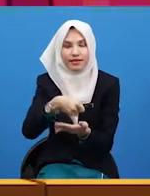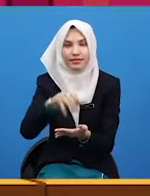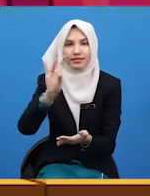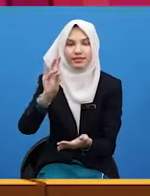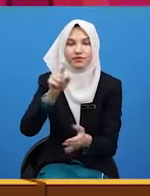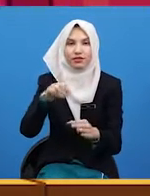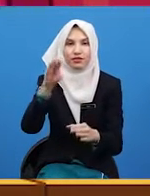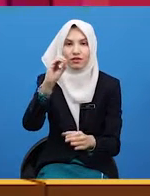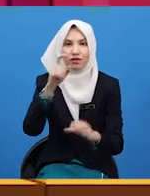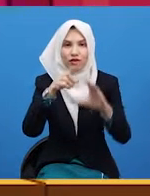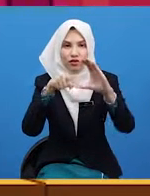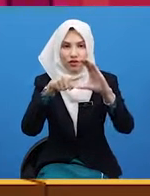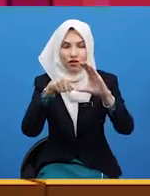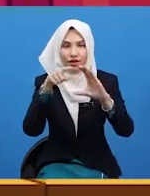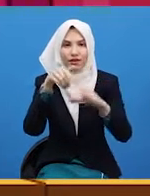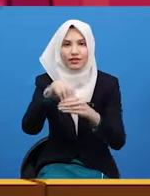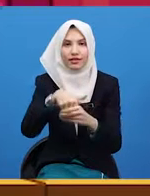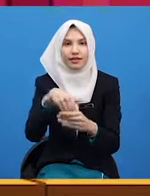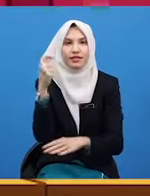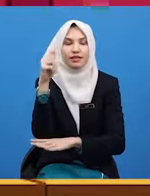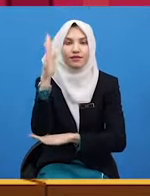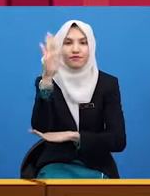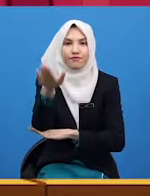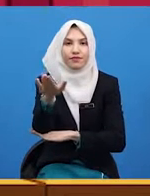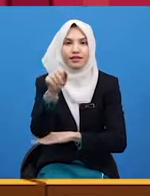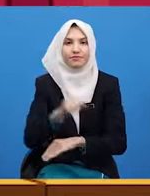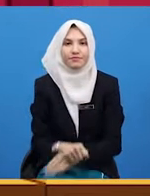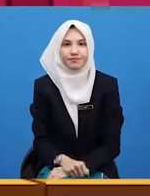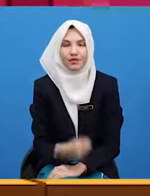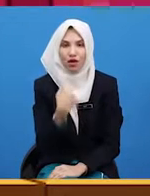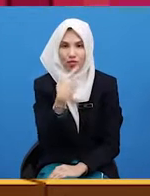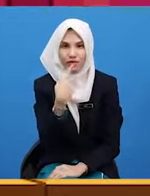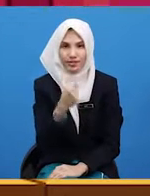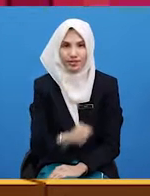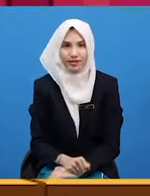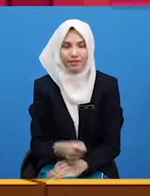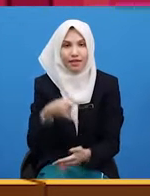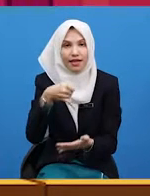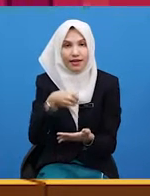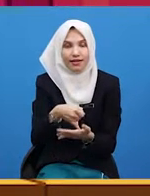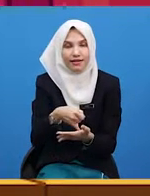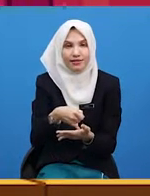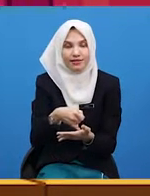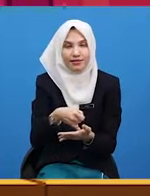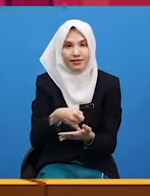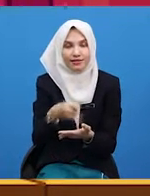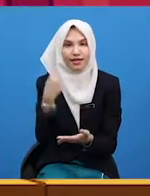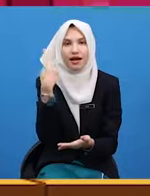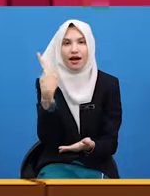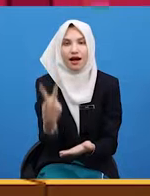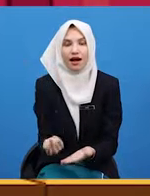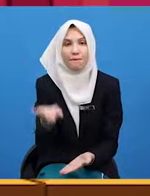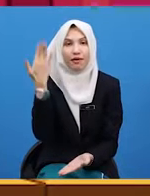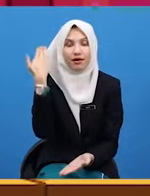7 o'clock in the evening. We say it, it's half past